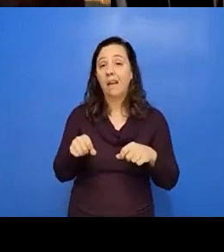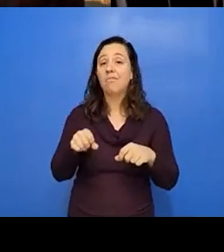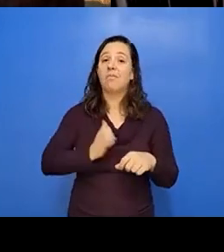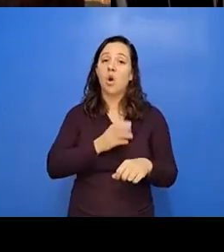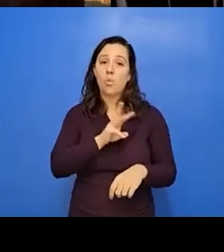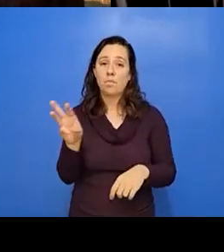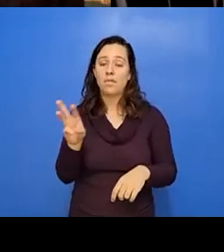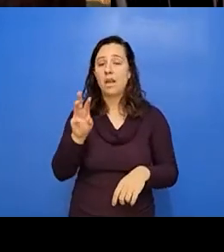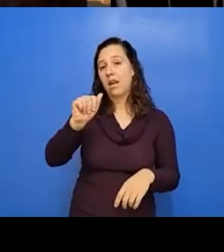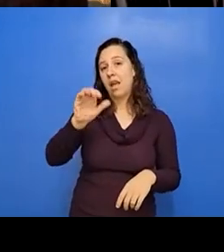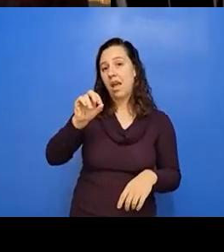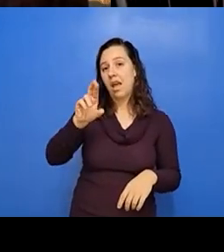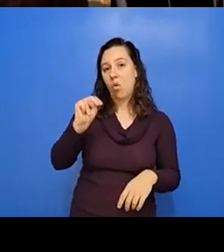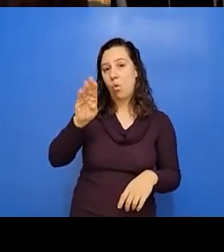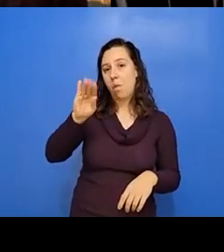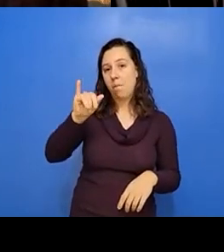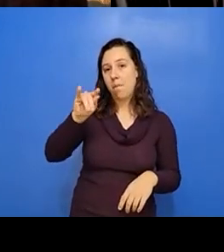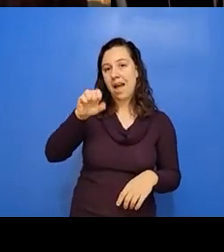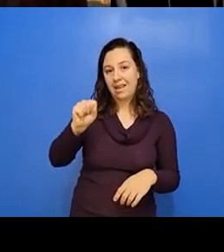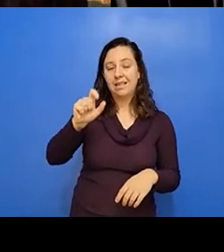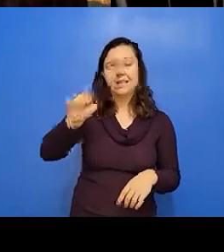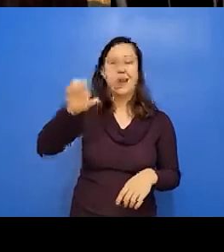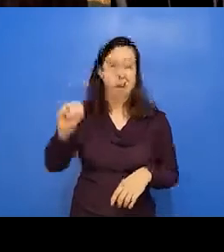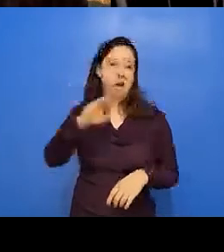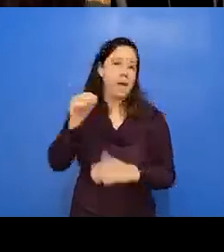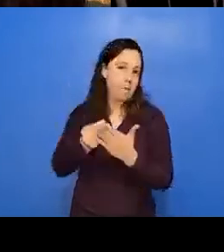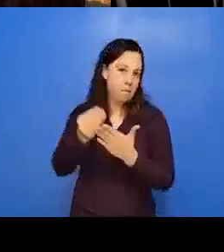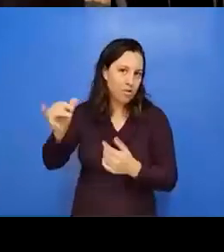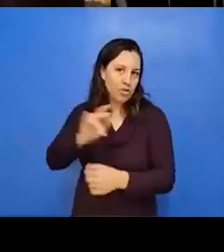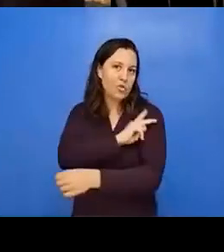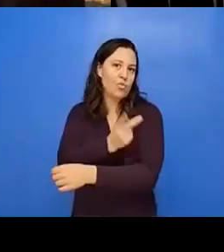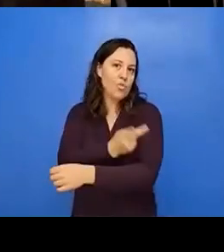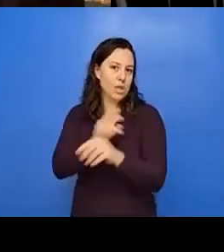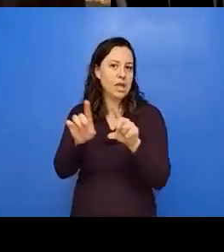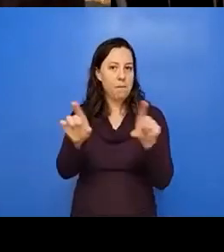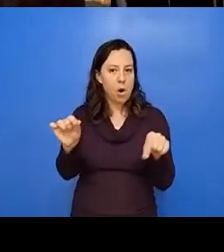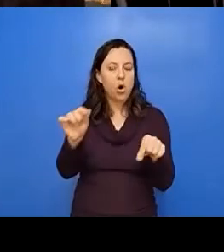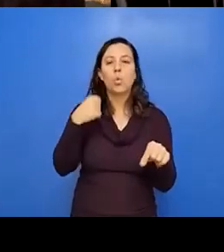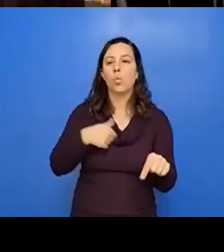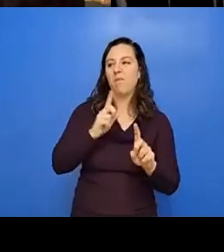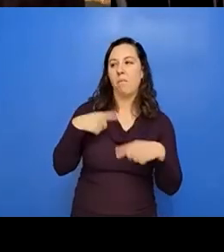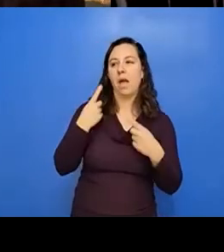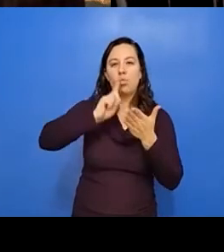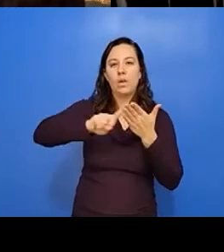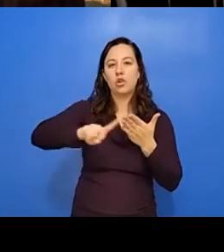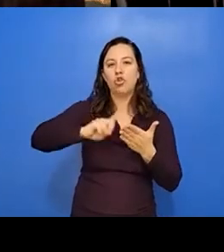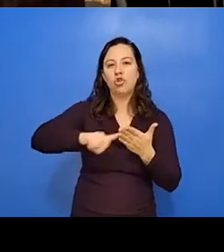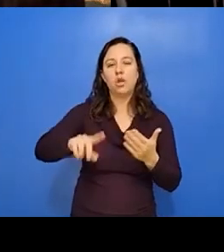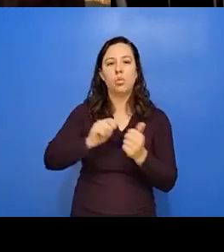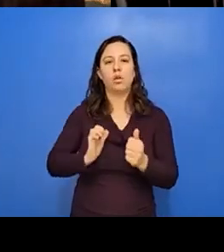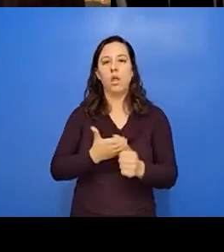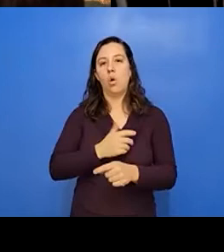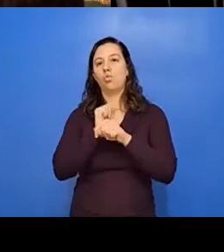acorn protein bars. Um, so we really been doing a lot of research around our traditional foods